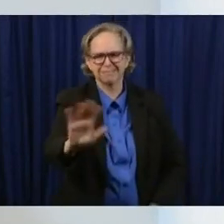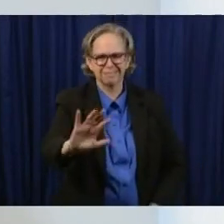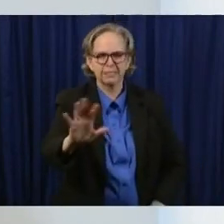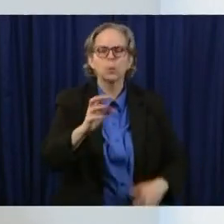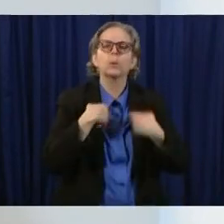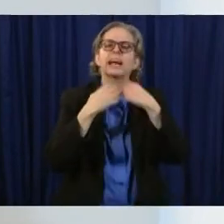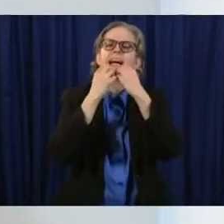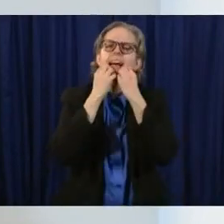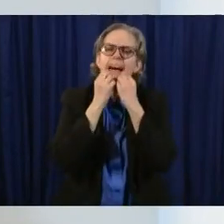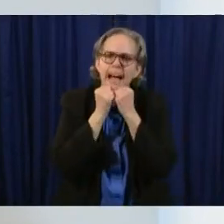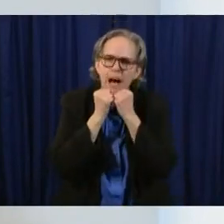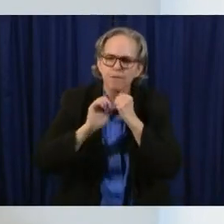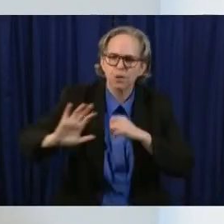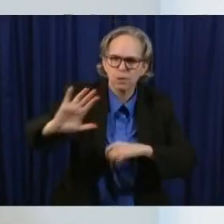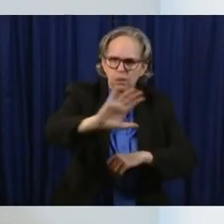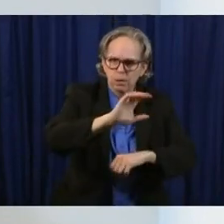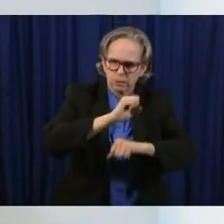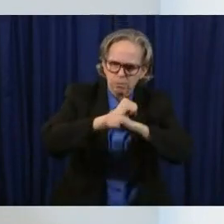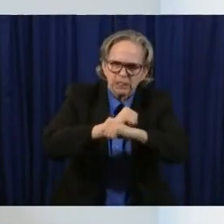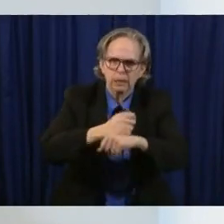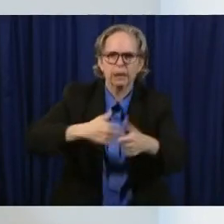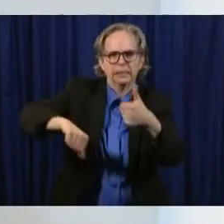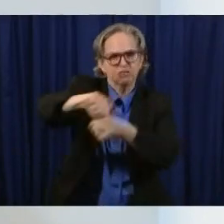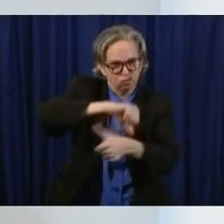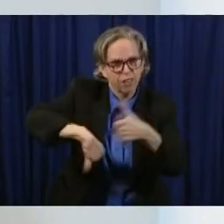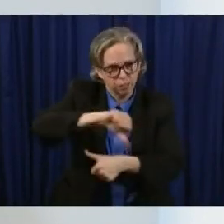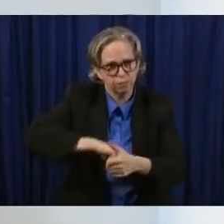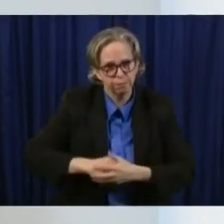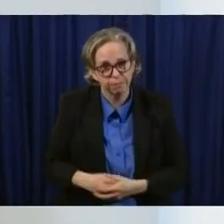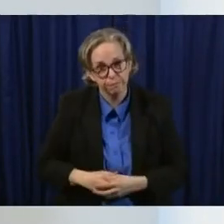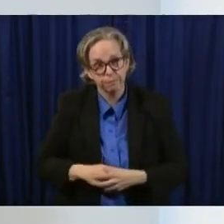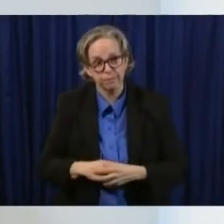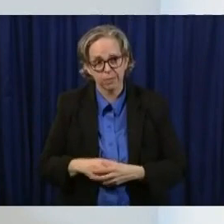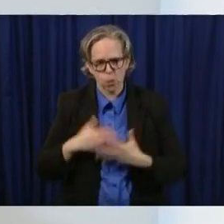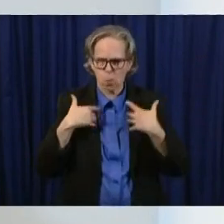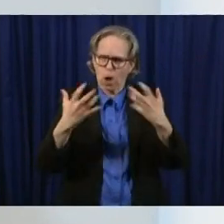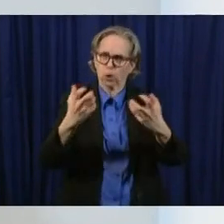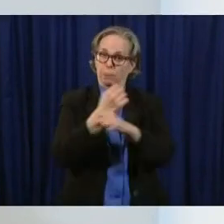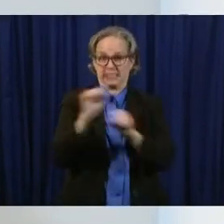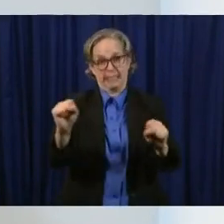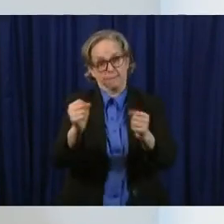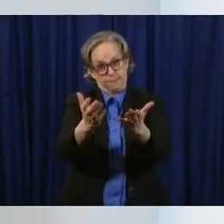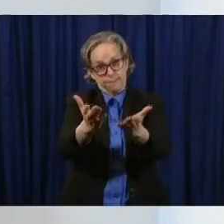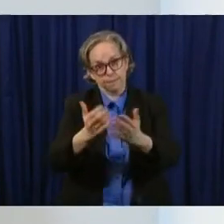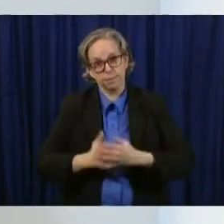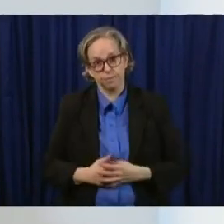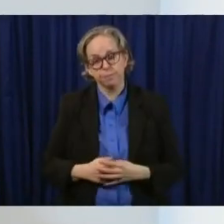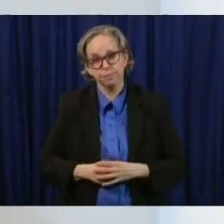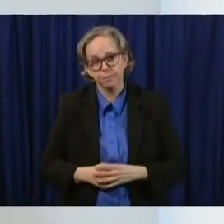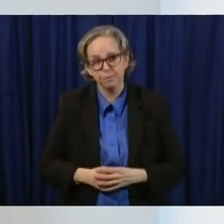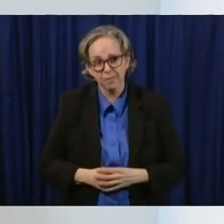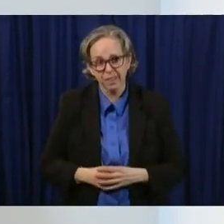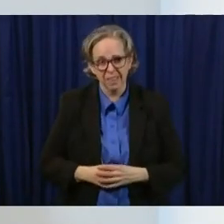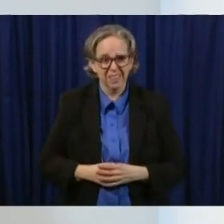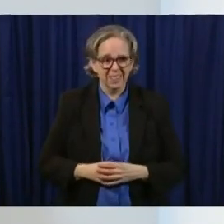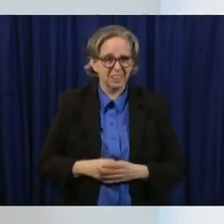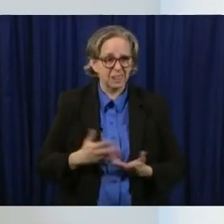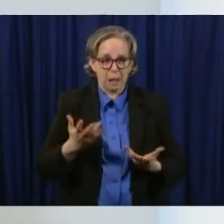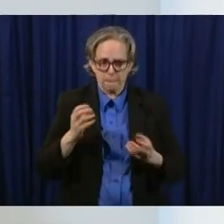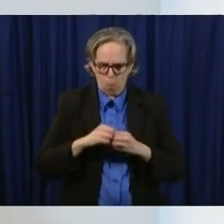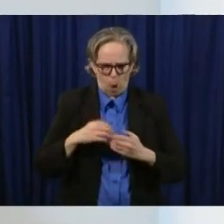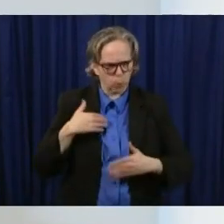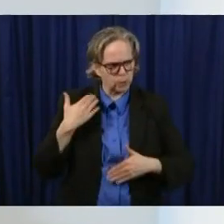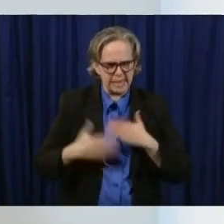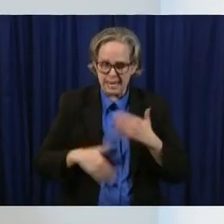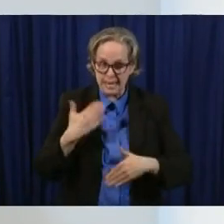and as a as a practical matter the faster we get through this the faster we get on to phase two and phase three